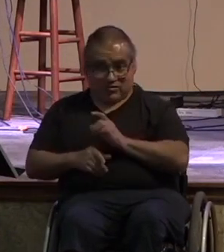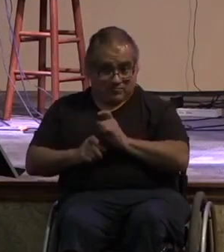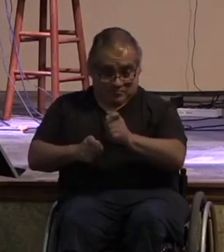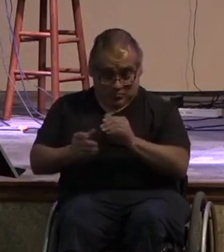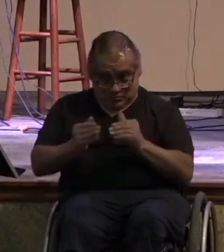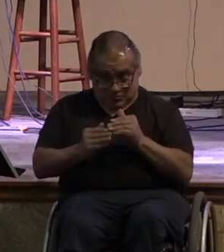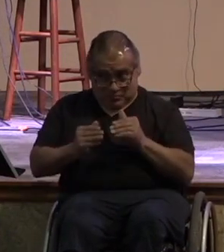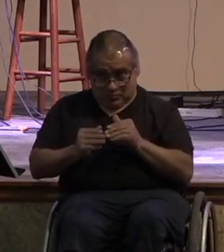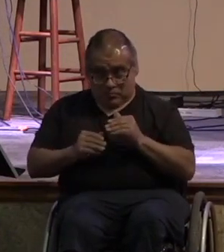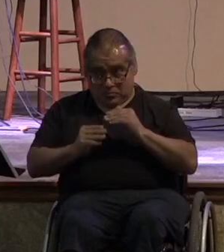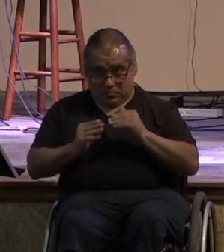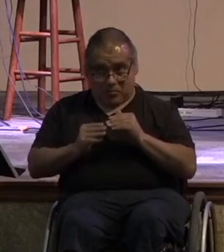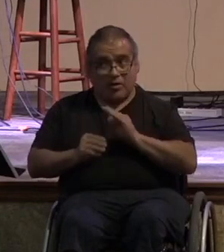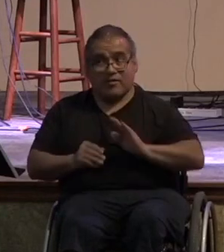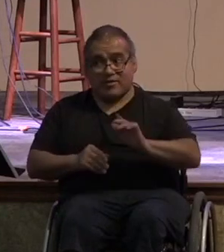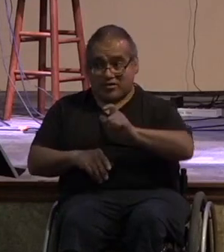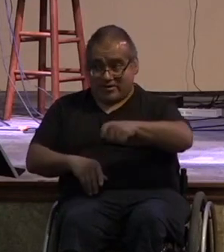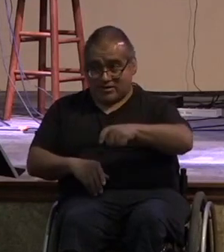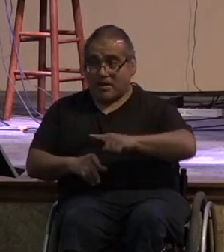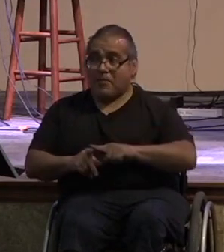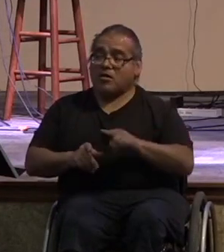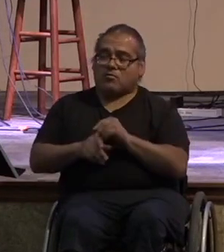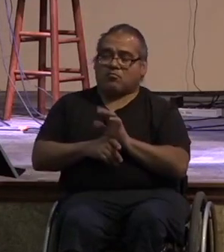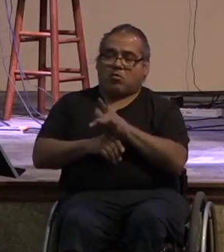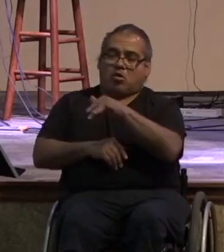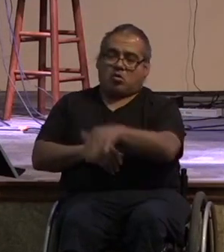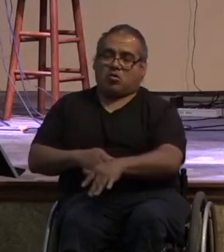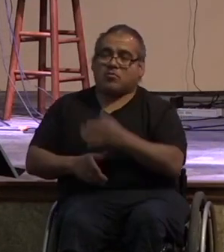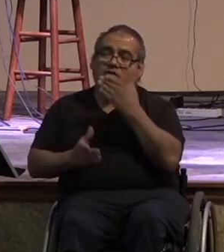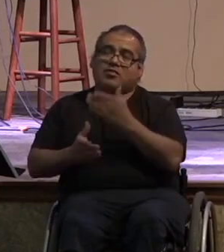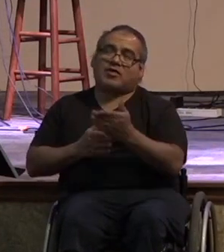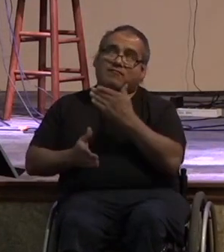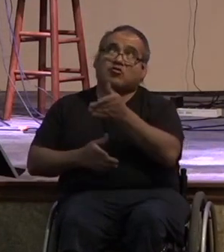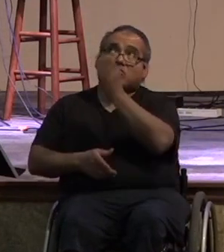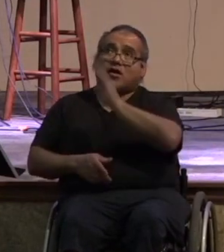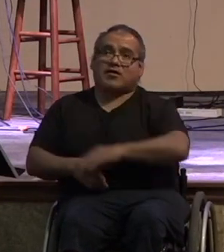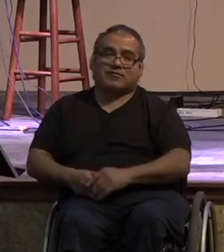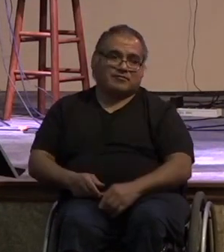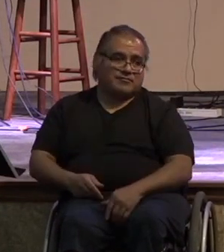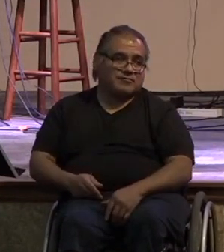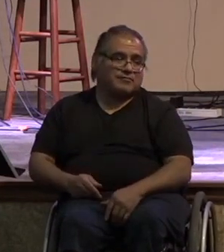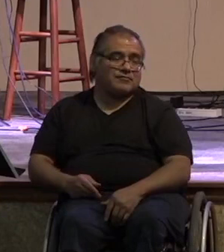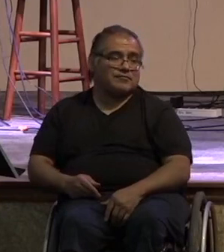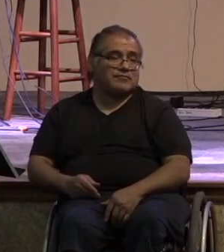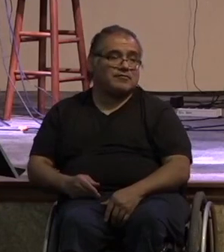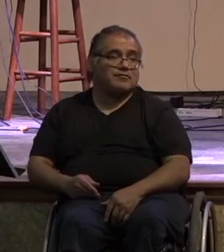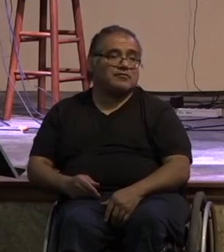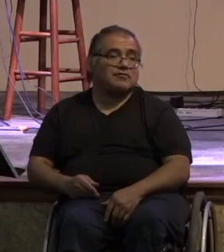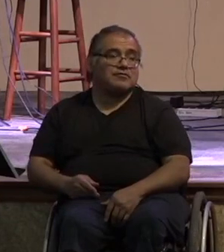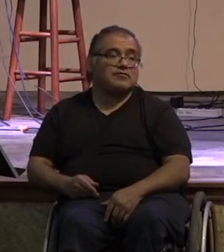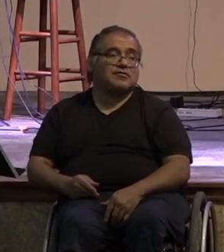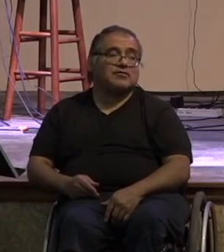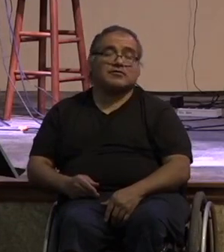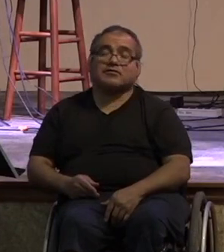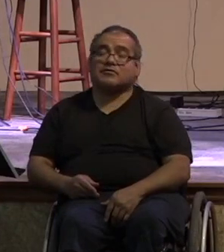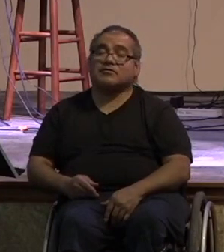but it's also overflowing in many thanksgivings to god like i said we've already touched on this but it's worth repeating